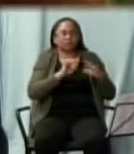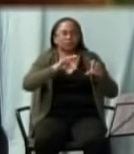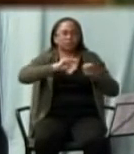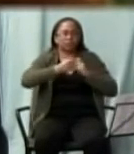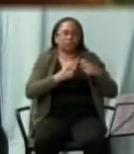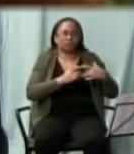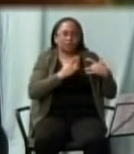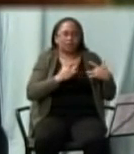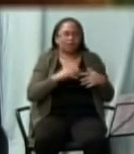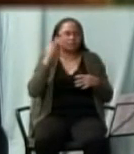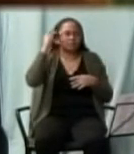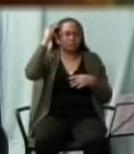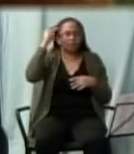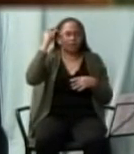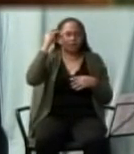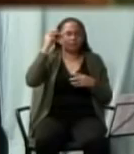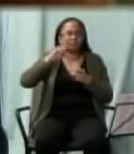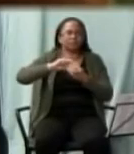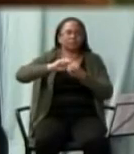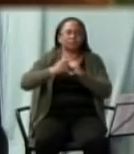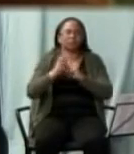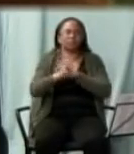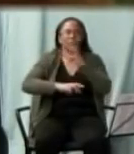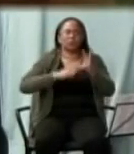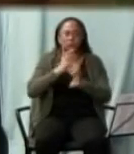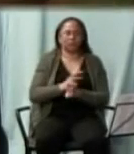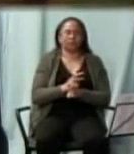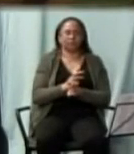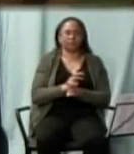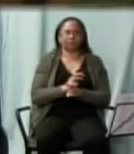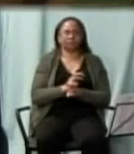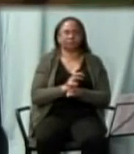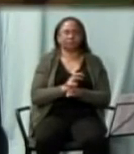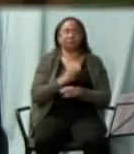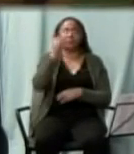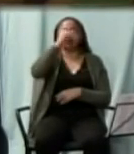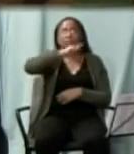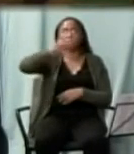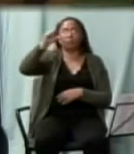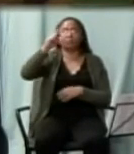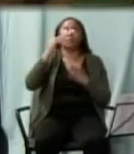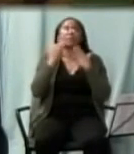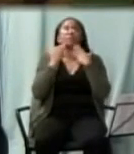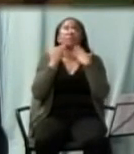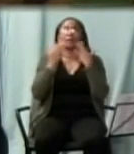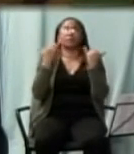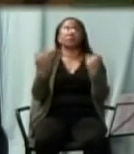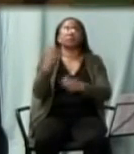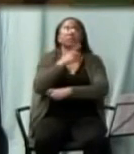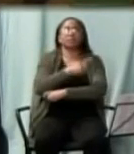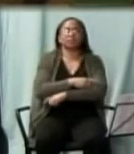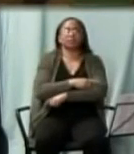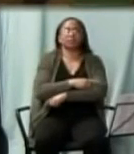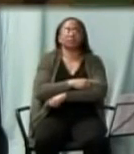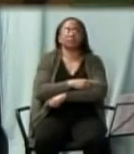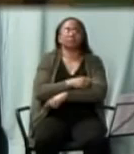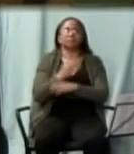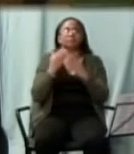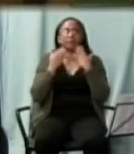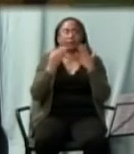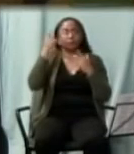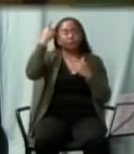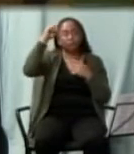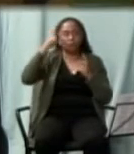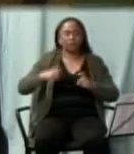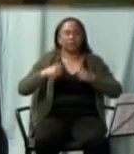and to change the whole world Lord we thank you today for the